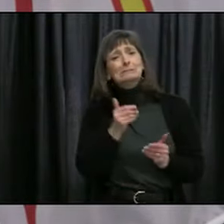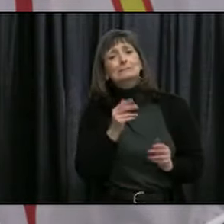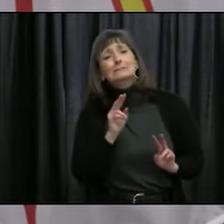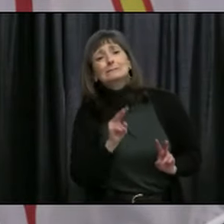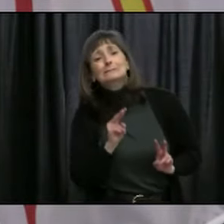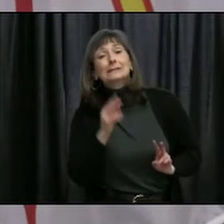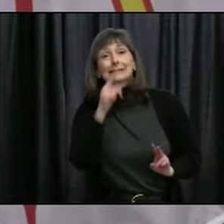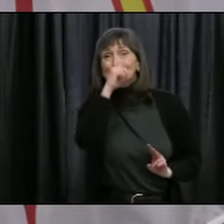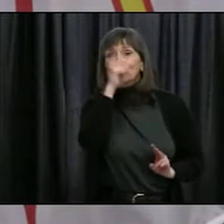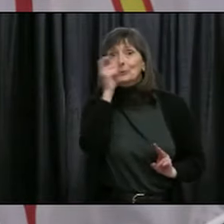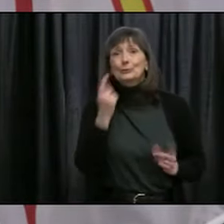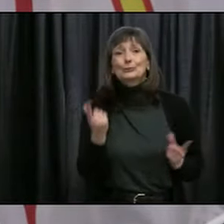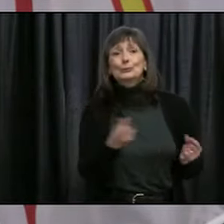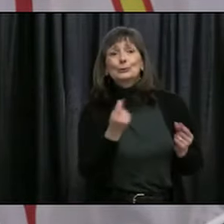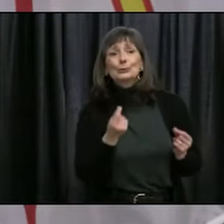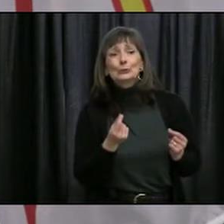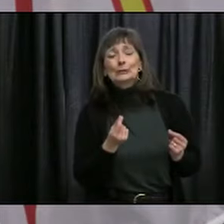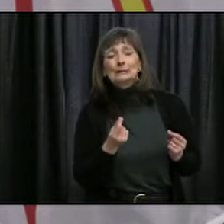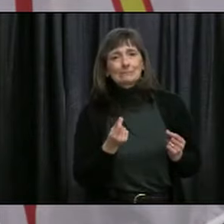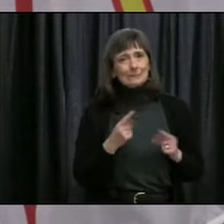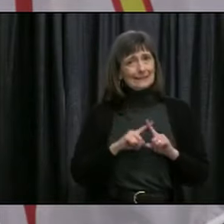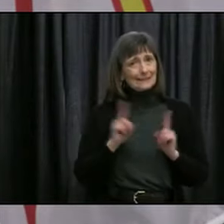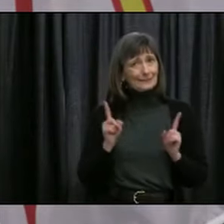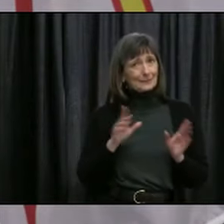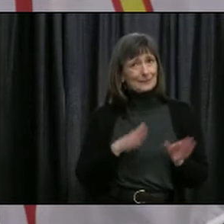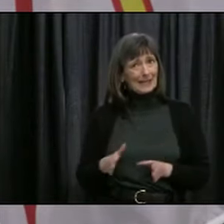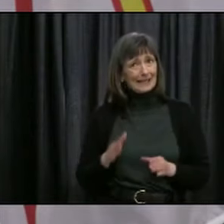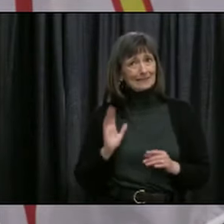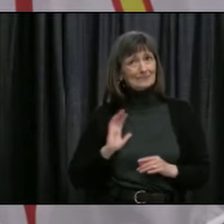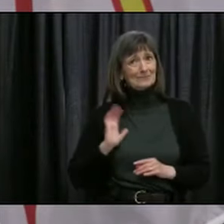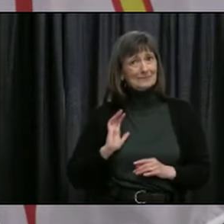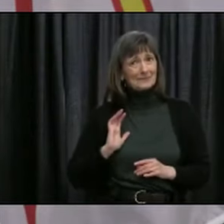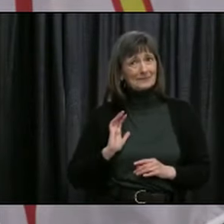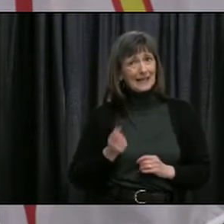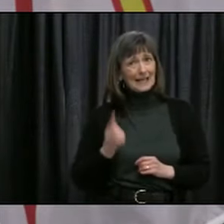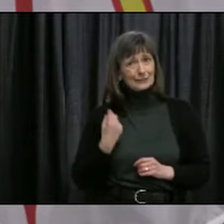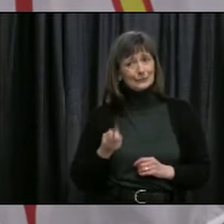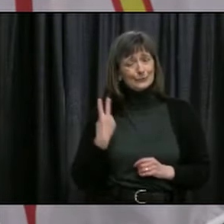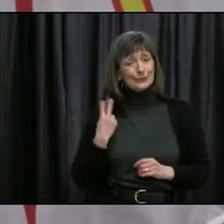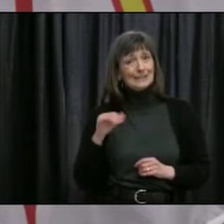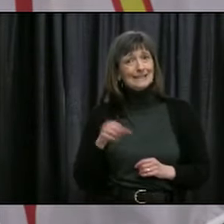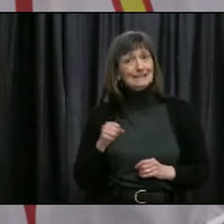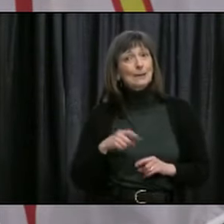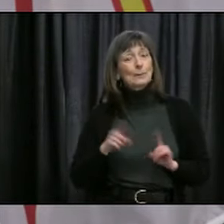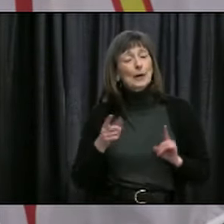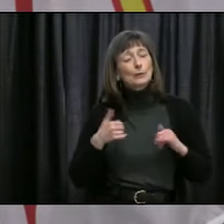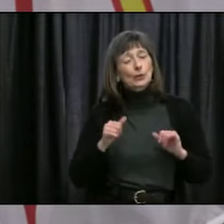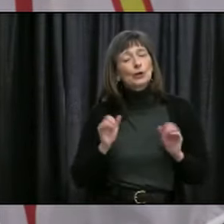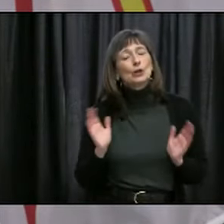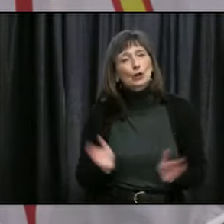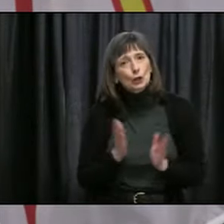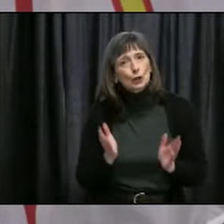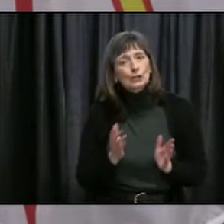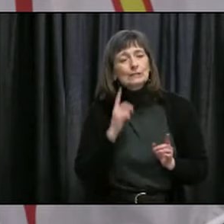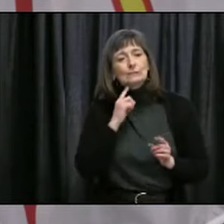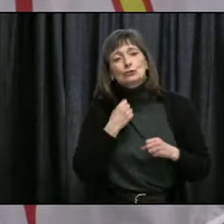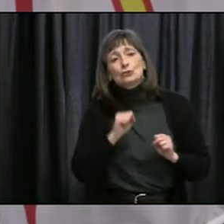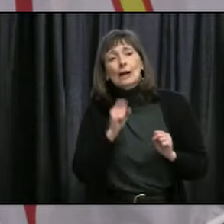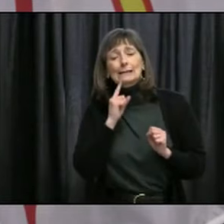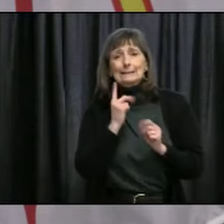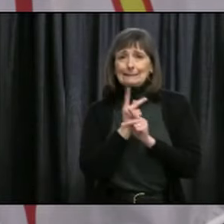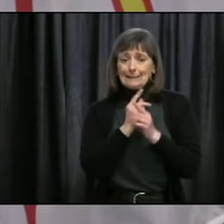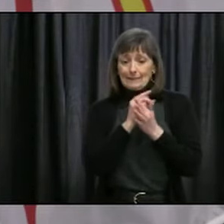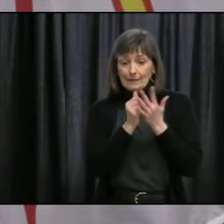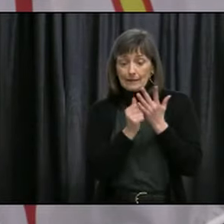look a little different, but rest assured, we are working on our activities, and team sports can safely take place.